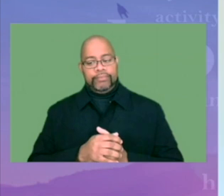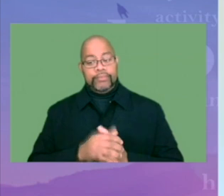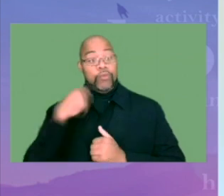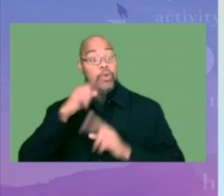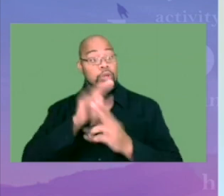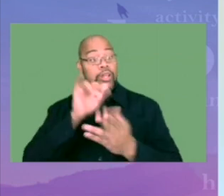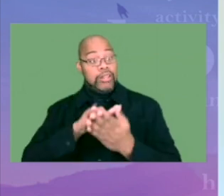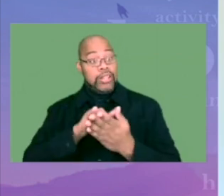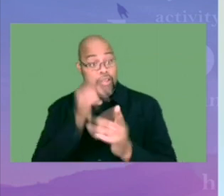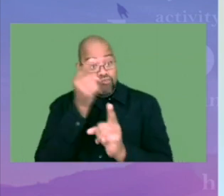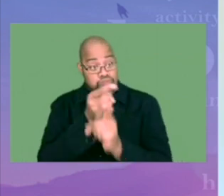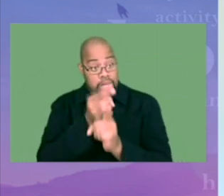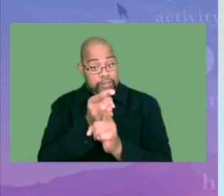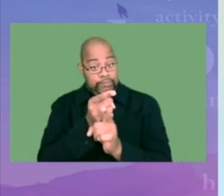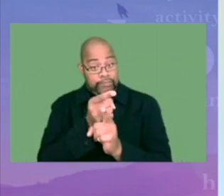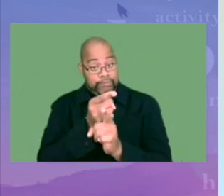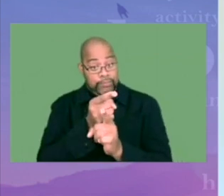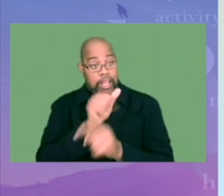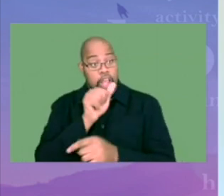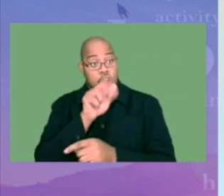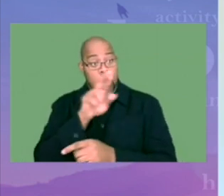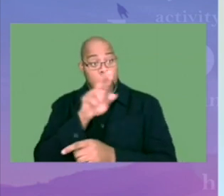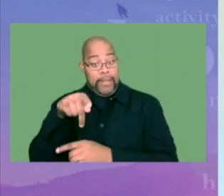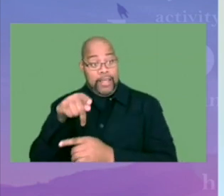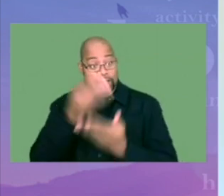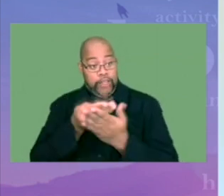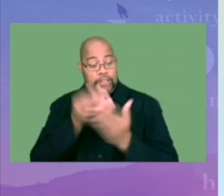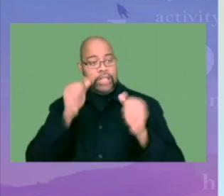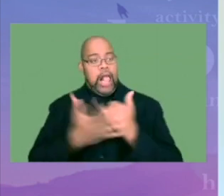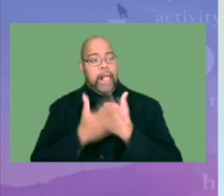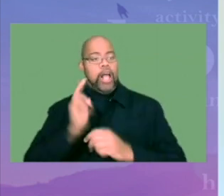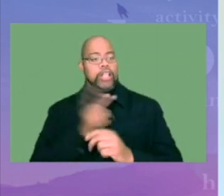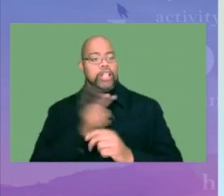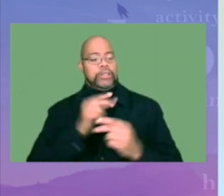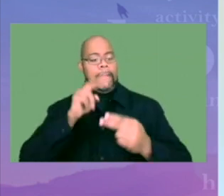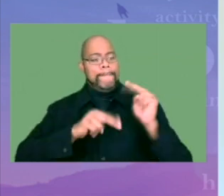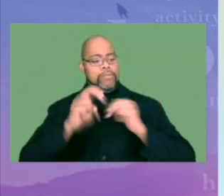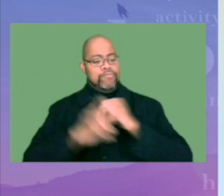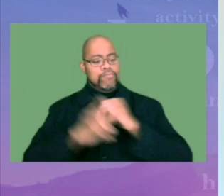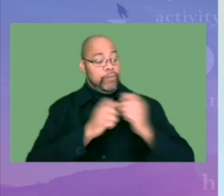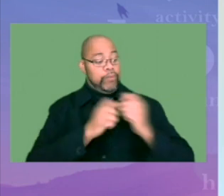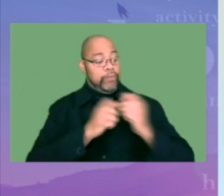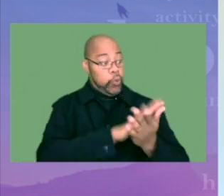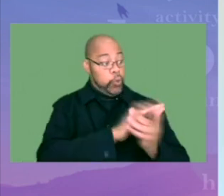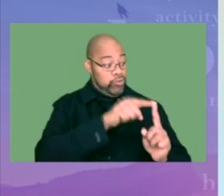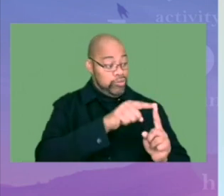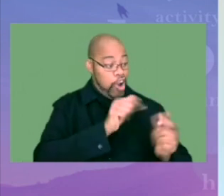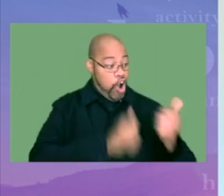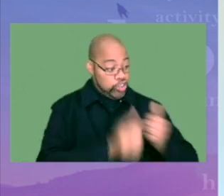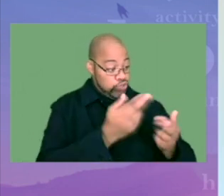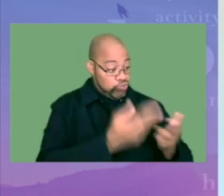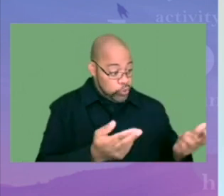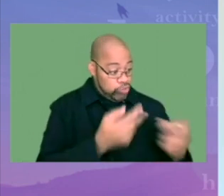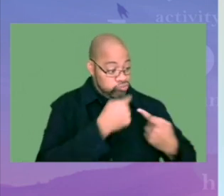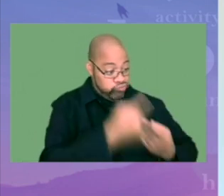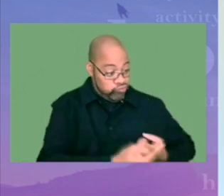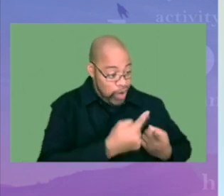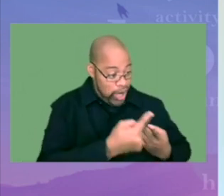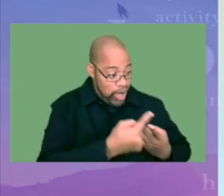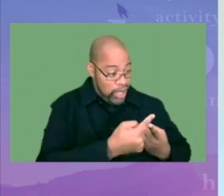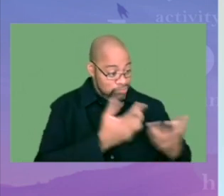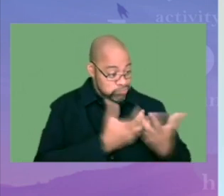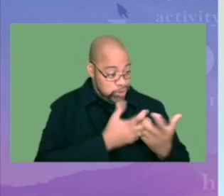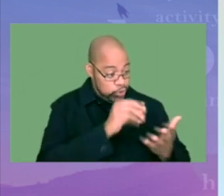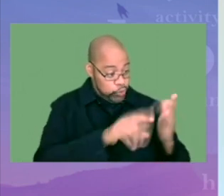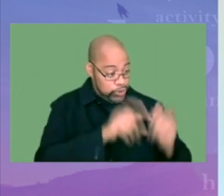student. If we use them correctly, ARP funds can help us build a bridge from schools that are under